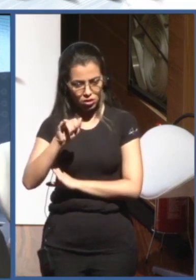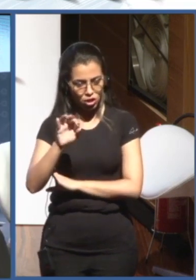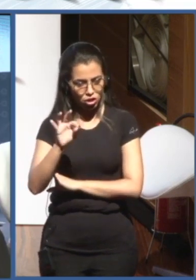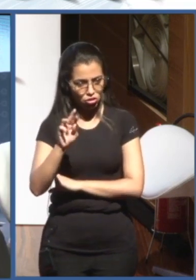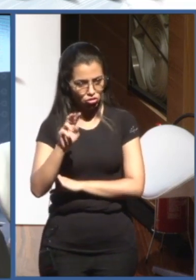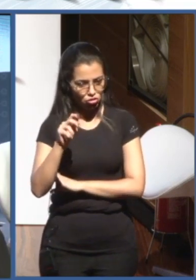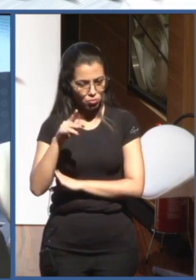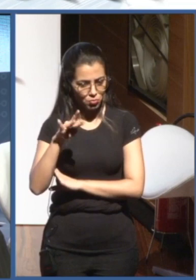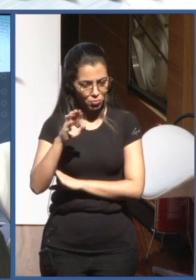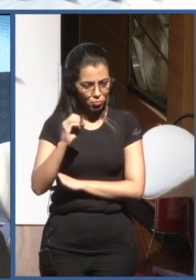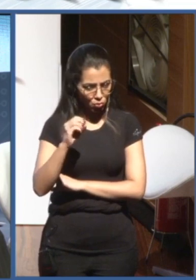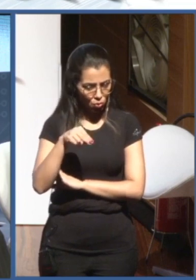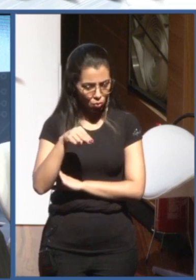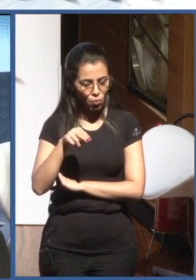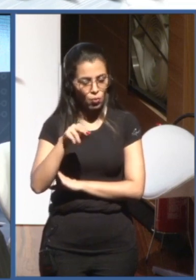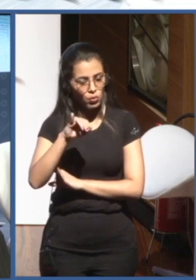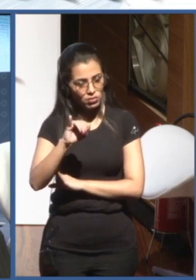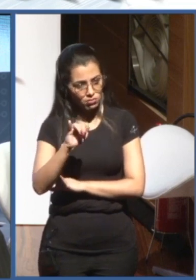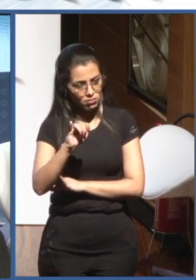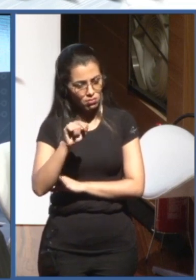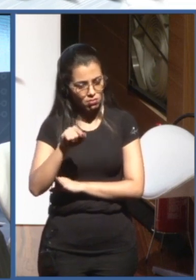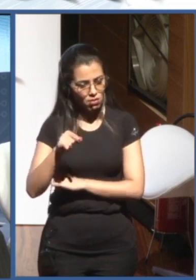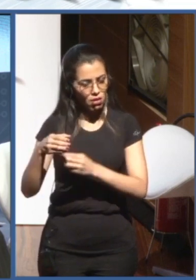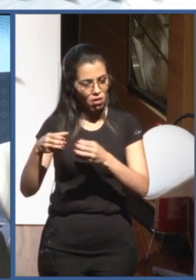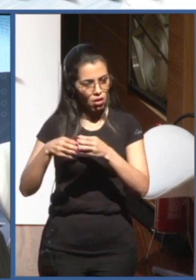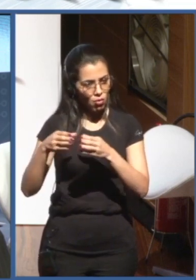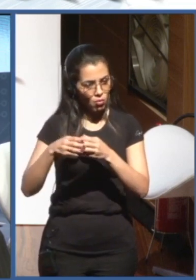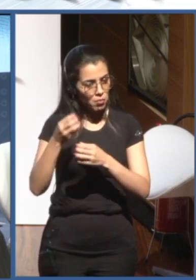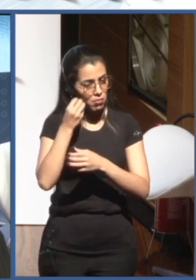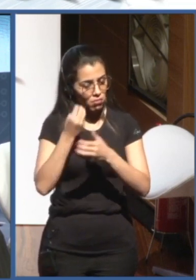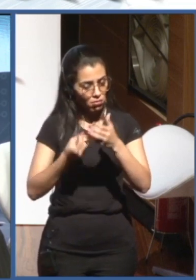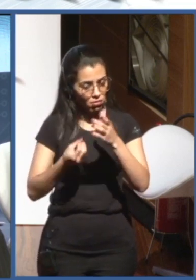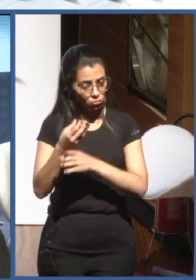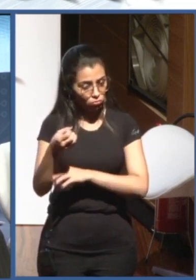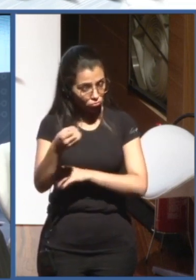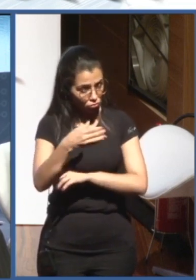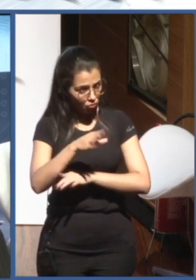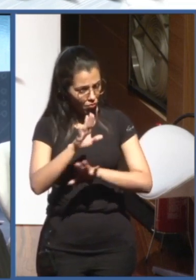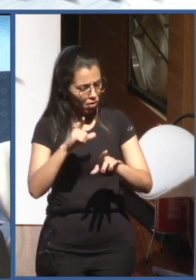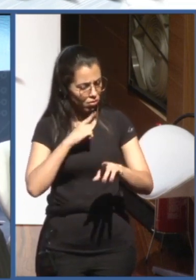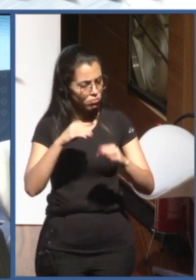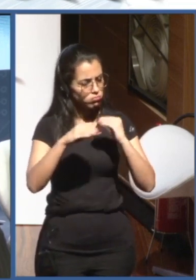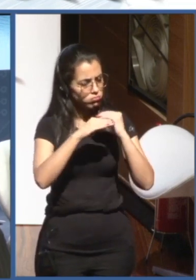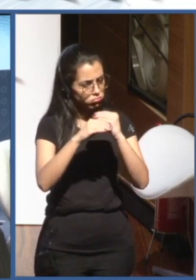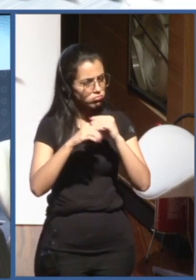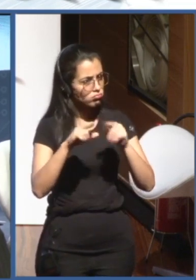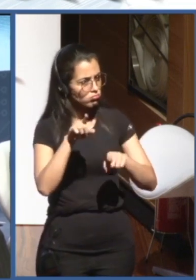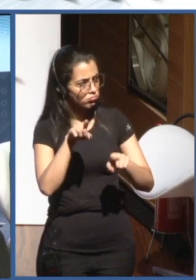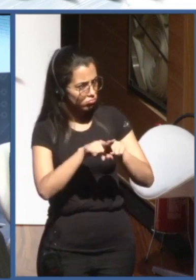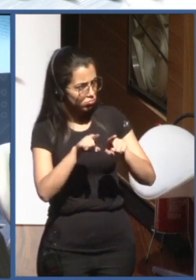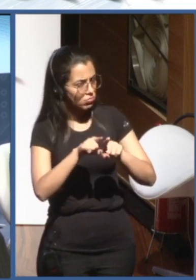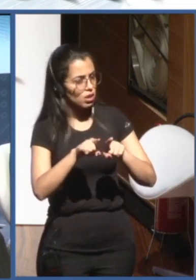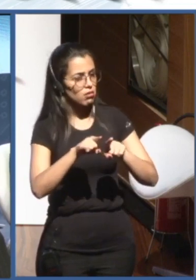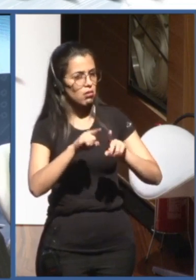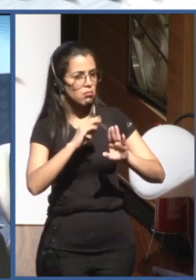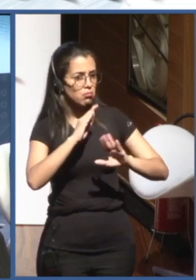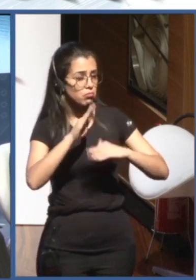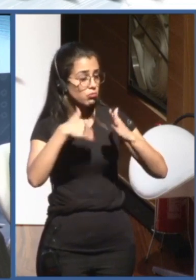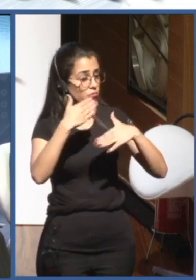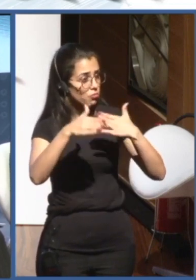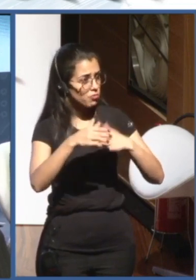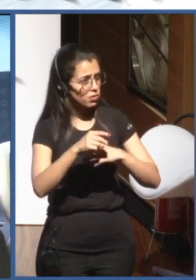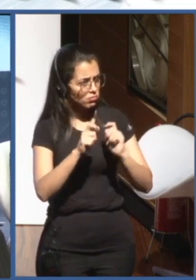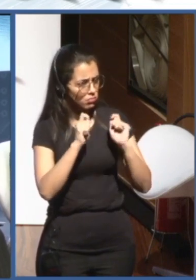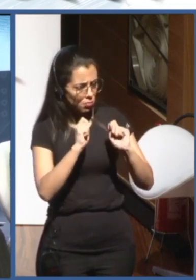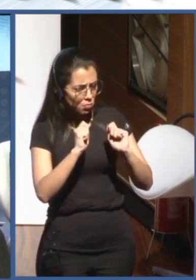very innovative, but also a lot of standards have been developed with IEEE. So can you tell us more about what IEEE is doing